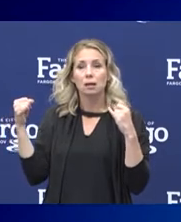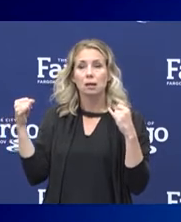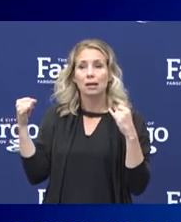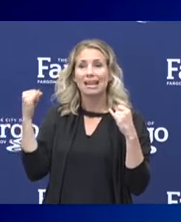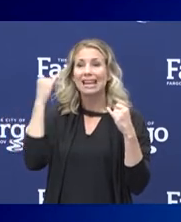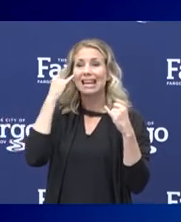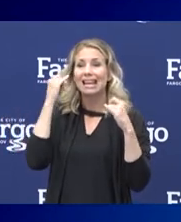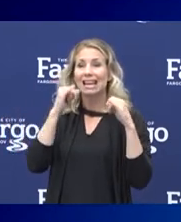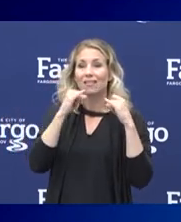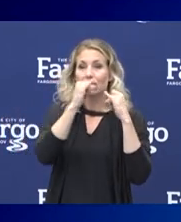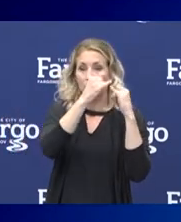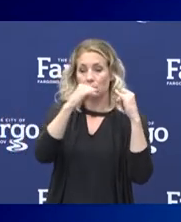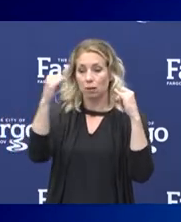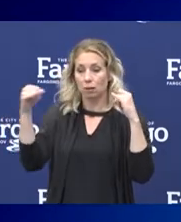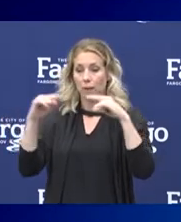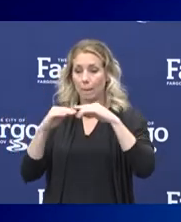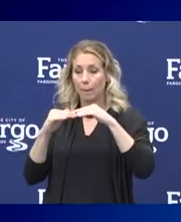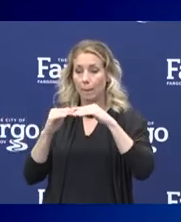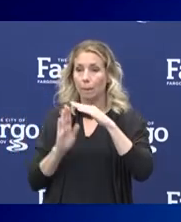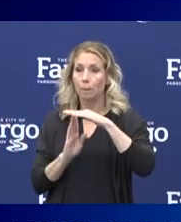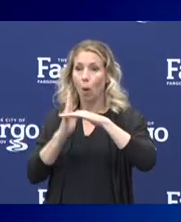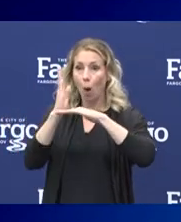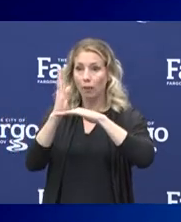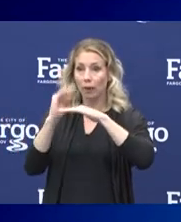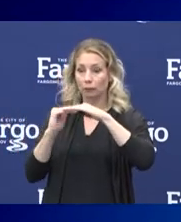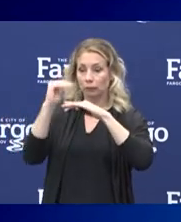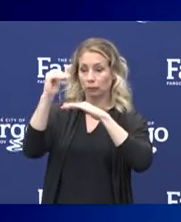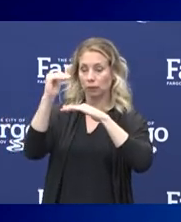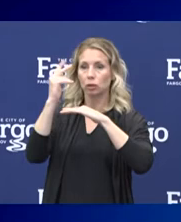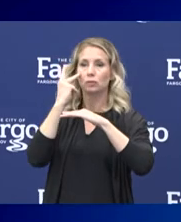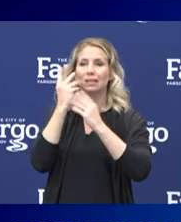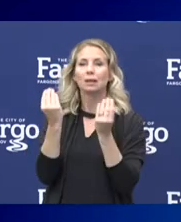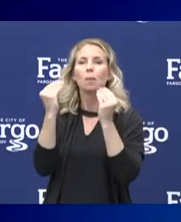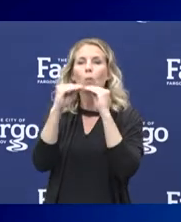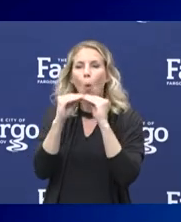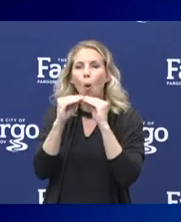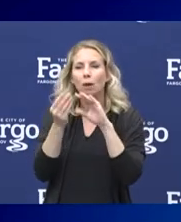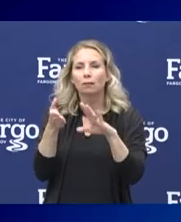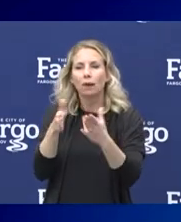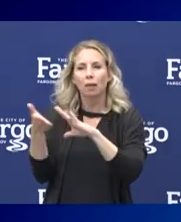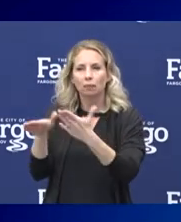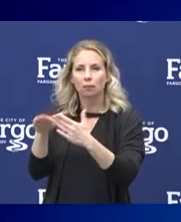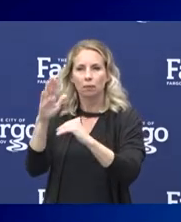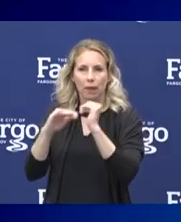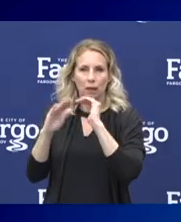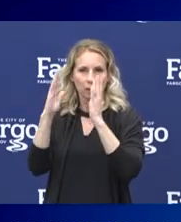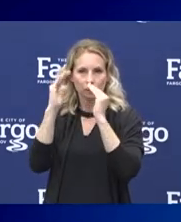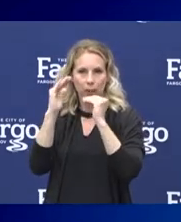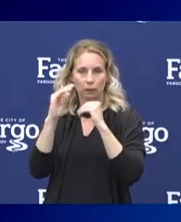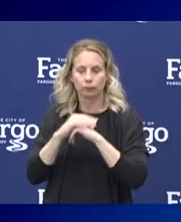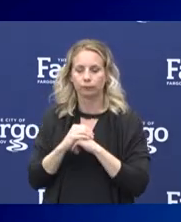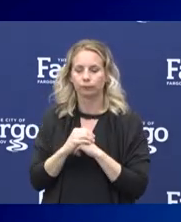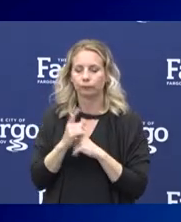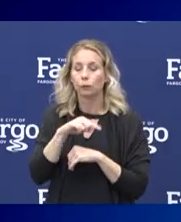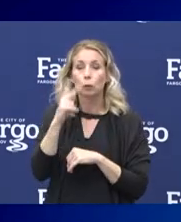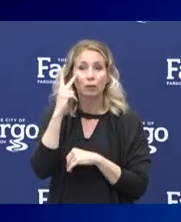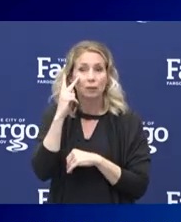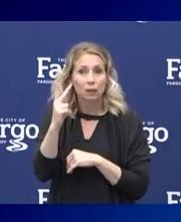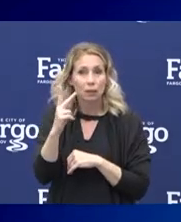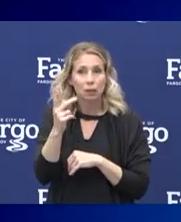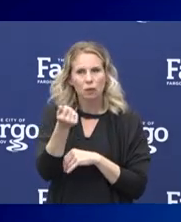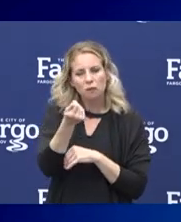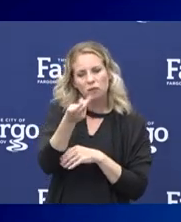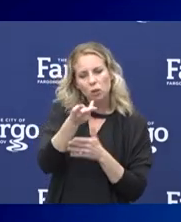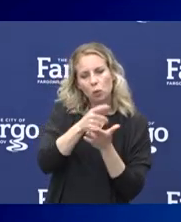go beyond that, you're seeing more mortality than should be expected. And you can see for the United States out in those weeks in